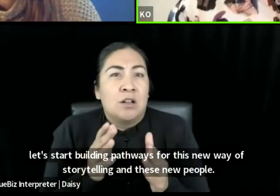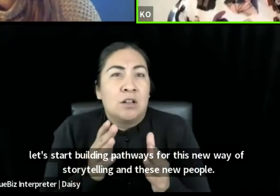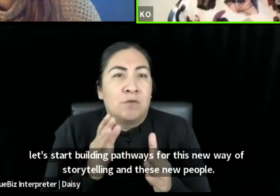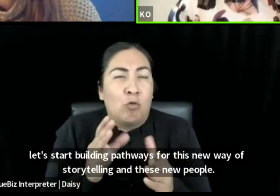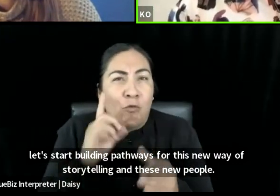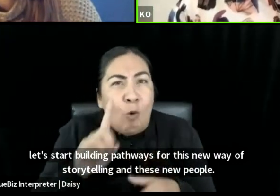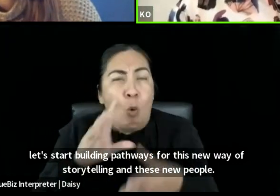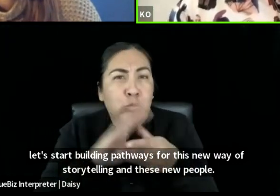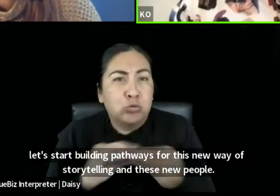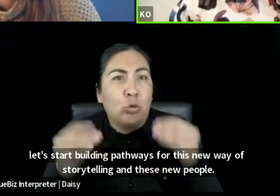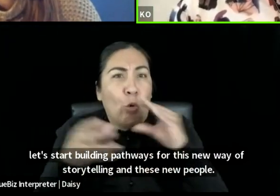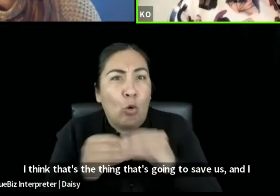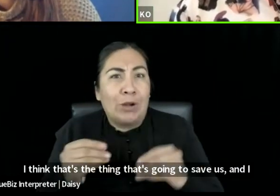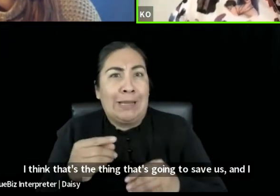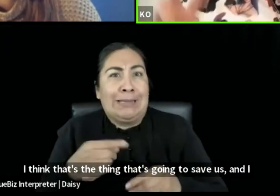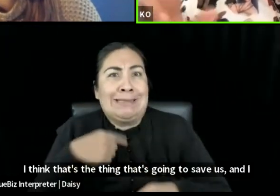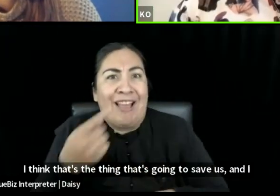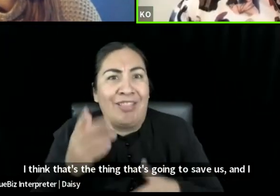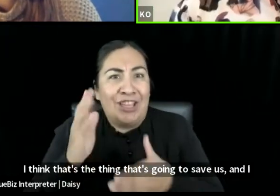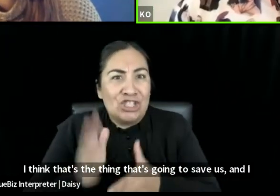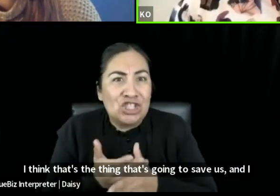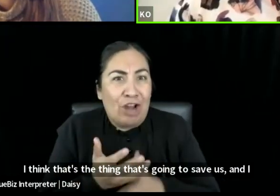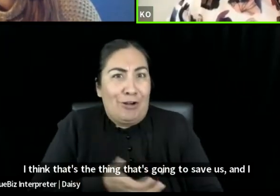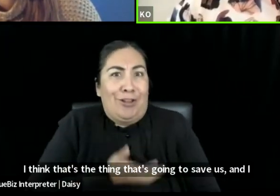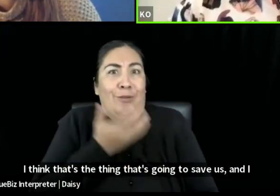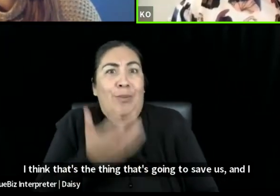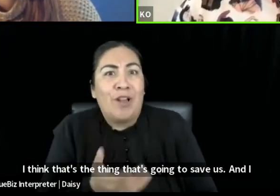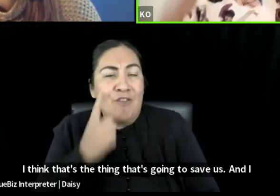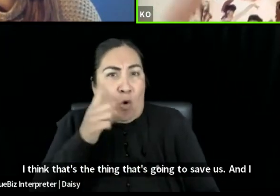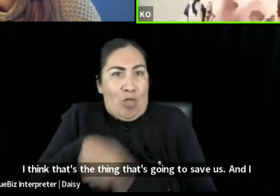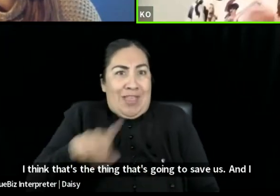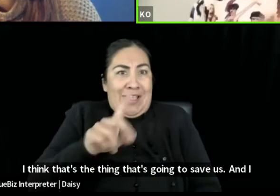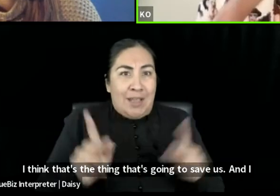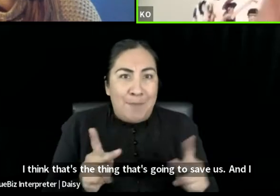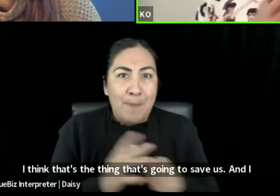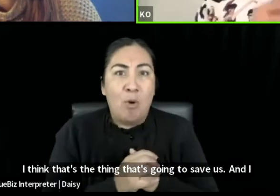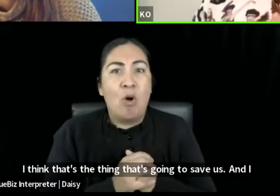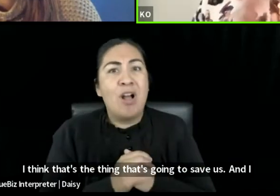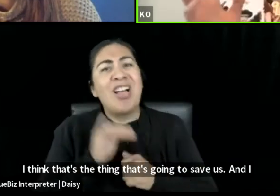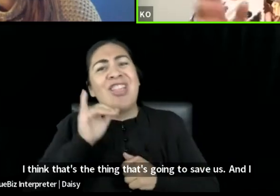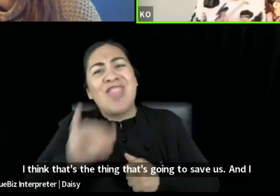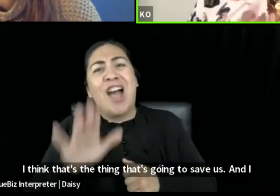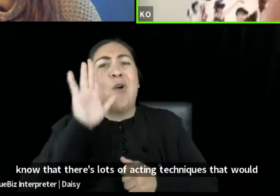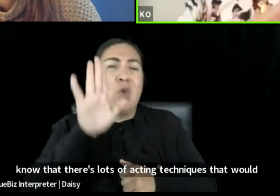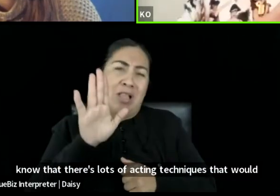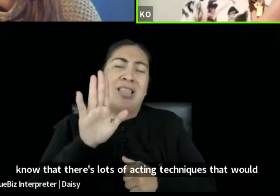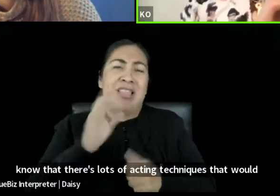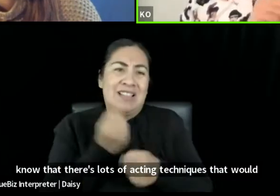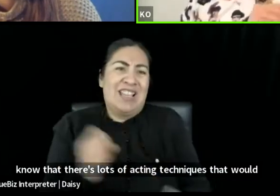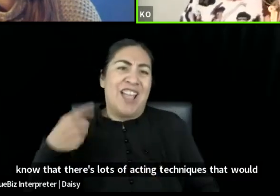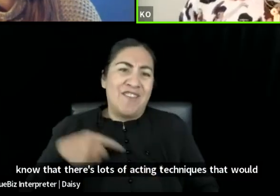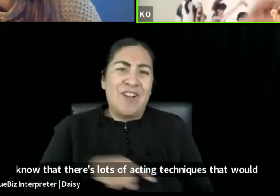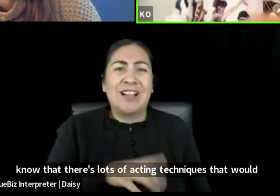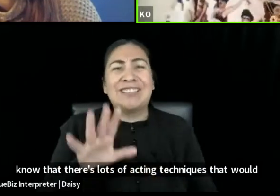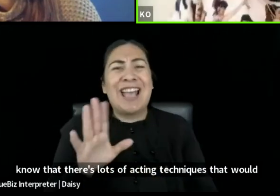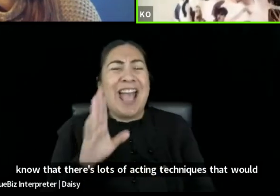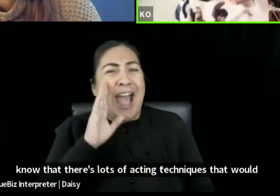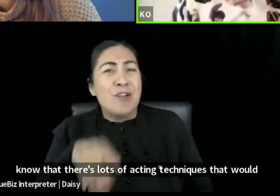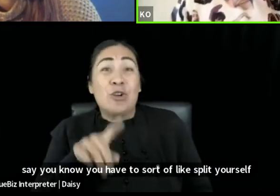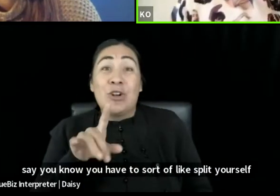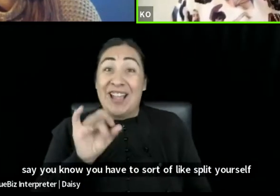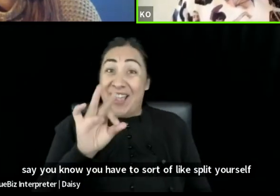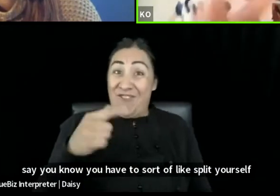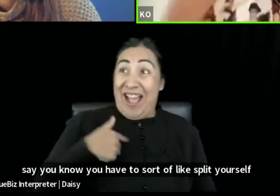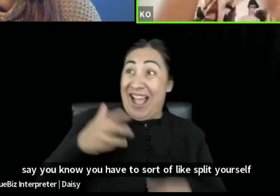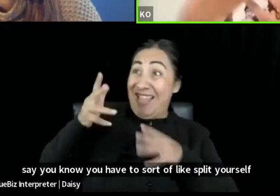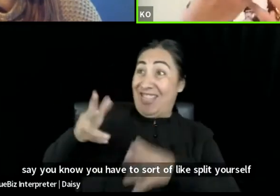I know that there's lots of acting techniques that would say, you you have to sort of like split yourself down the middle and leave the world outside. If I leave the world